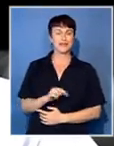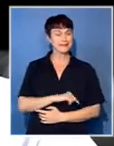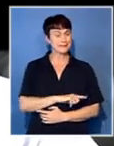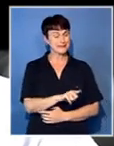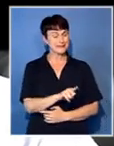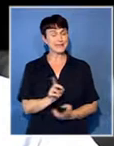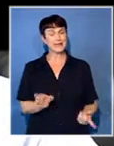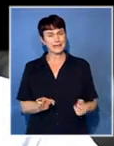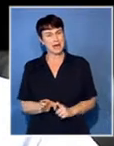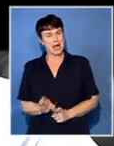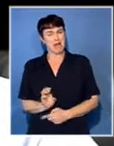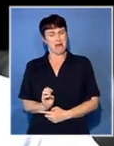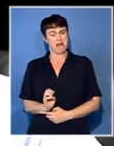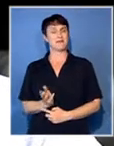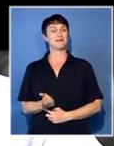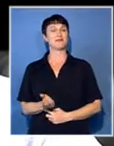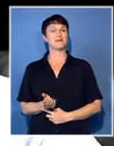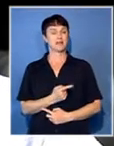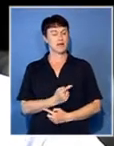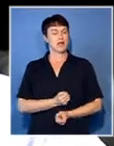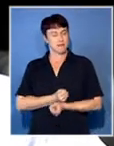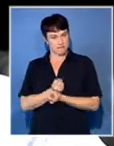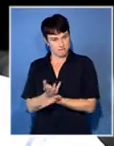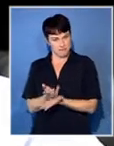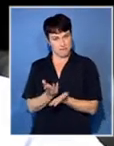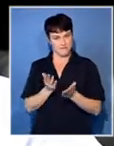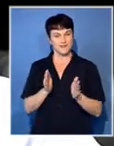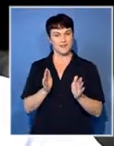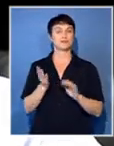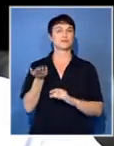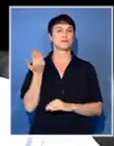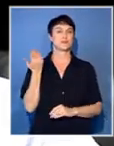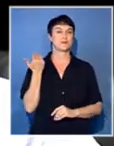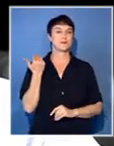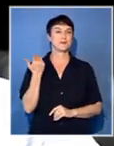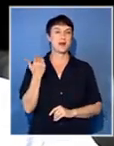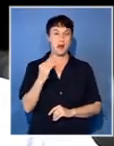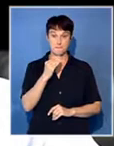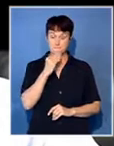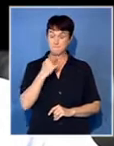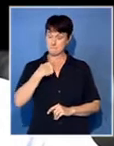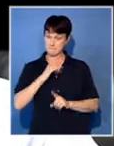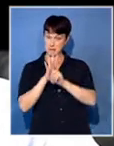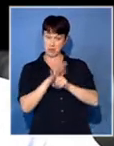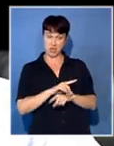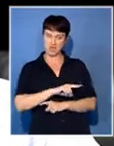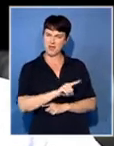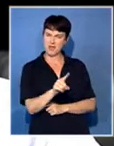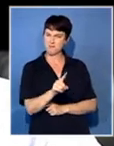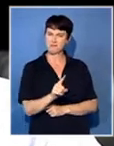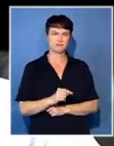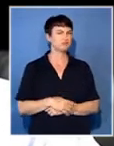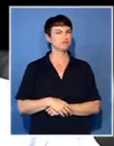express their views in these unions have not been muzzled mild they've been